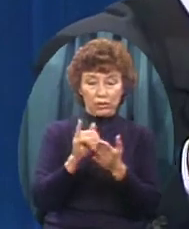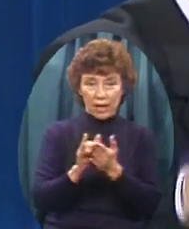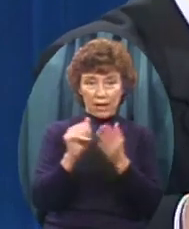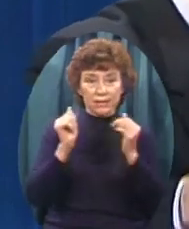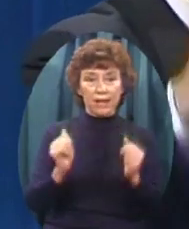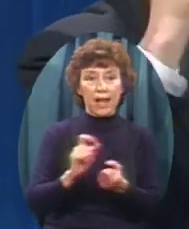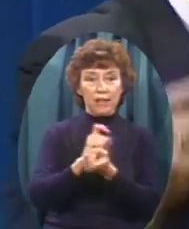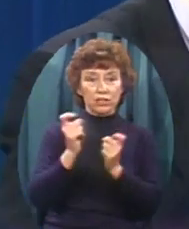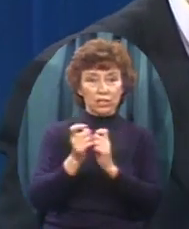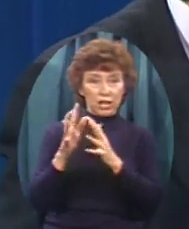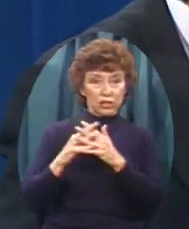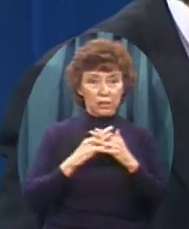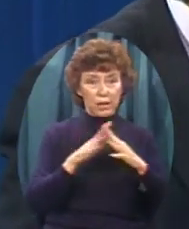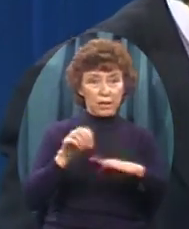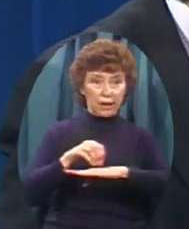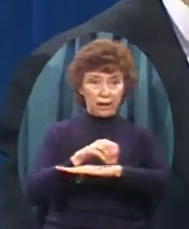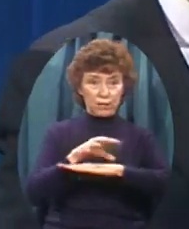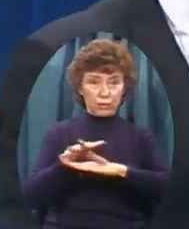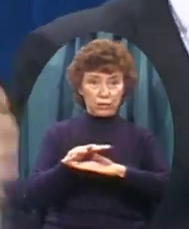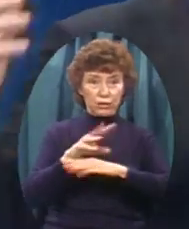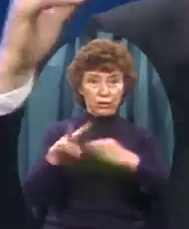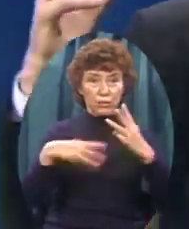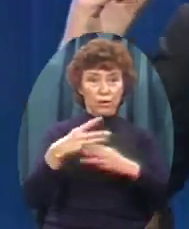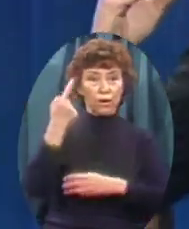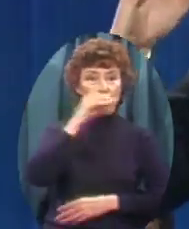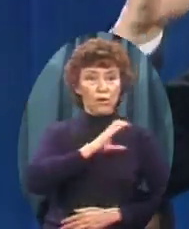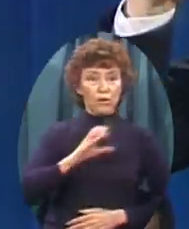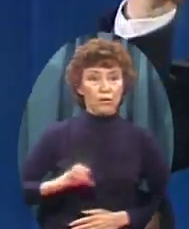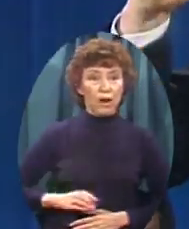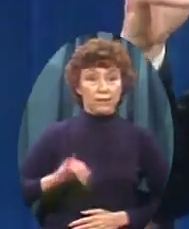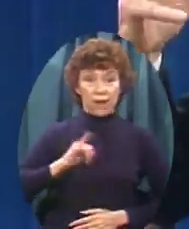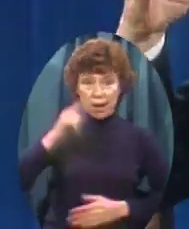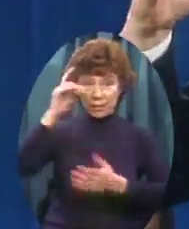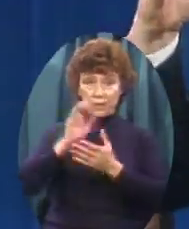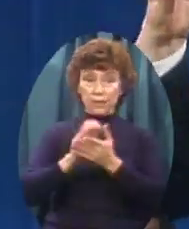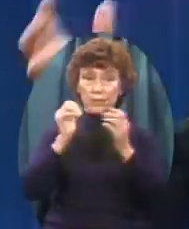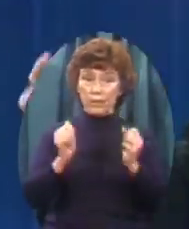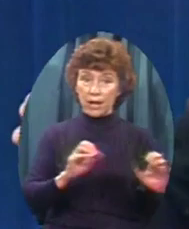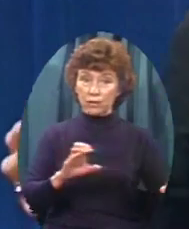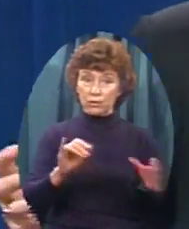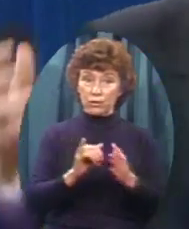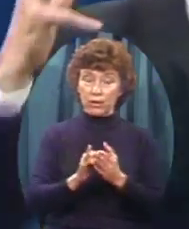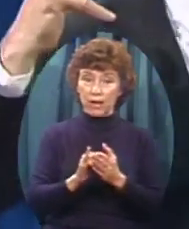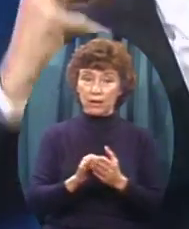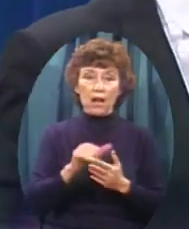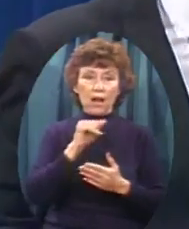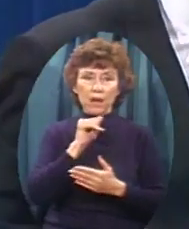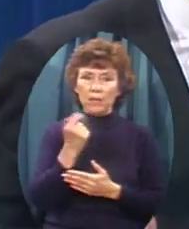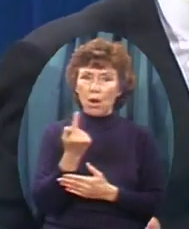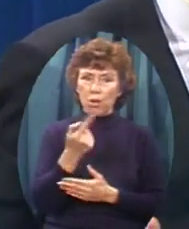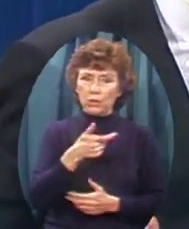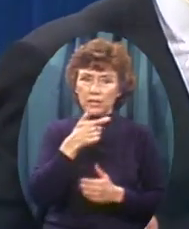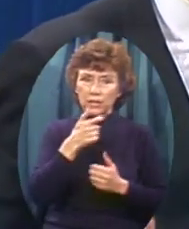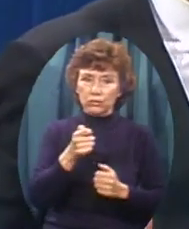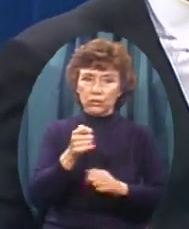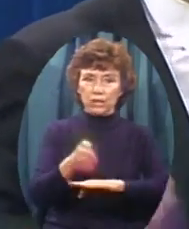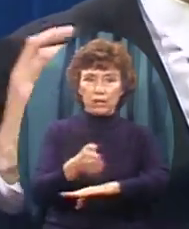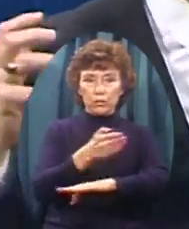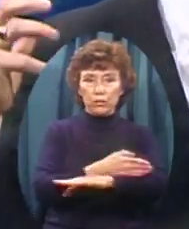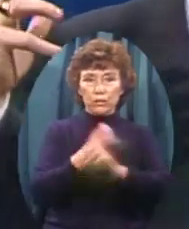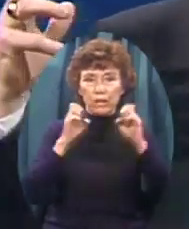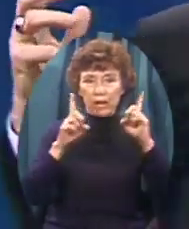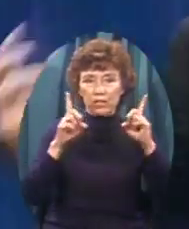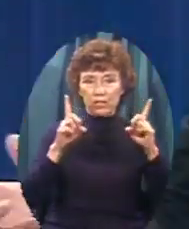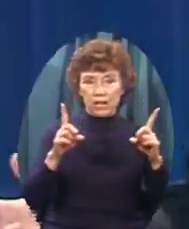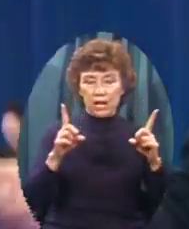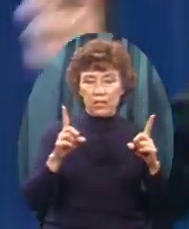the world For Christ And I believe it I am not interested In just improving education For education's sake Or